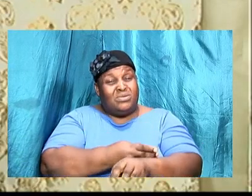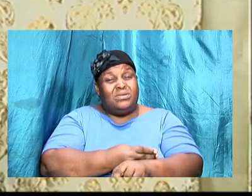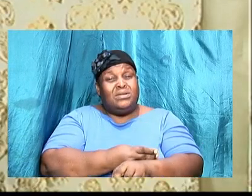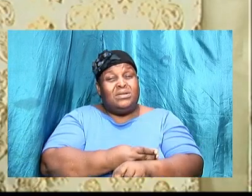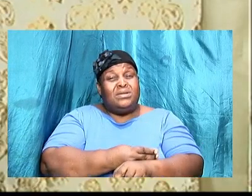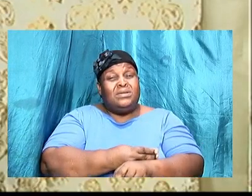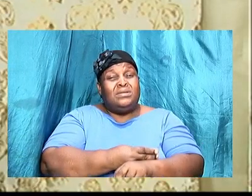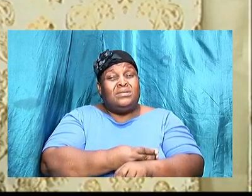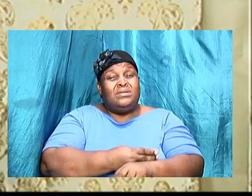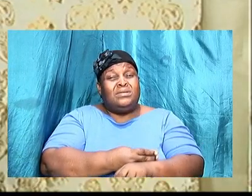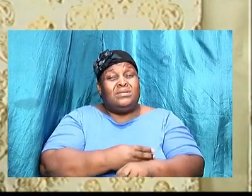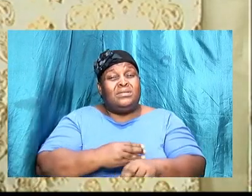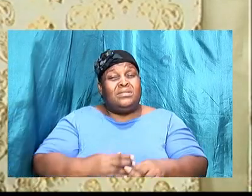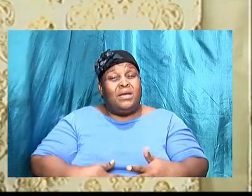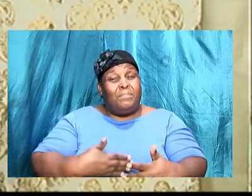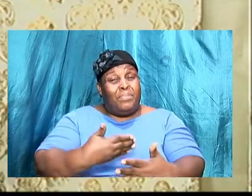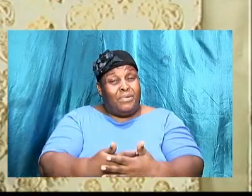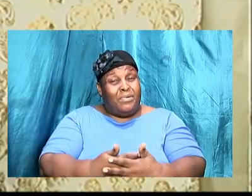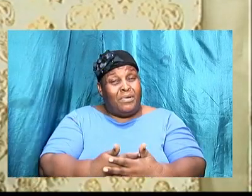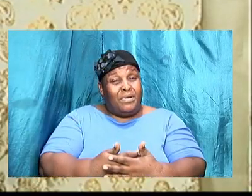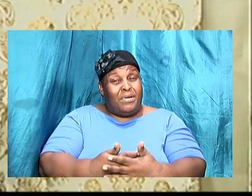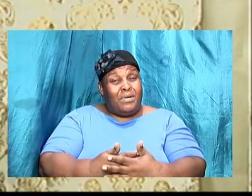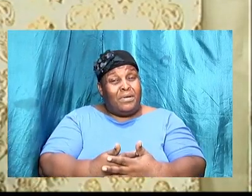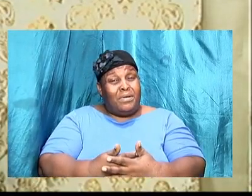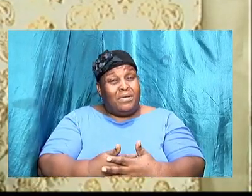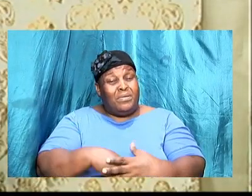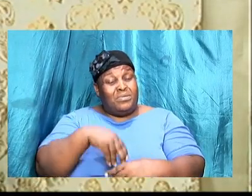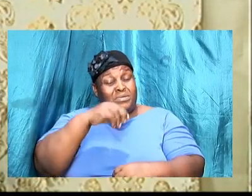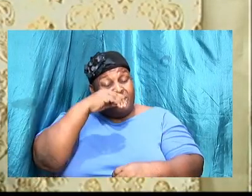God's perfect plan for Abraham's life, God